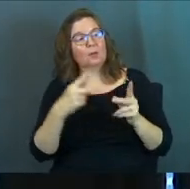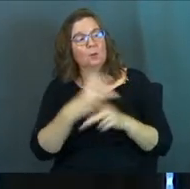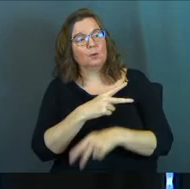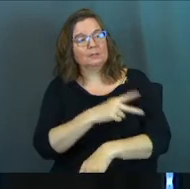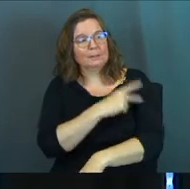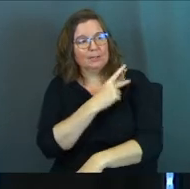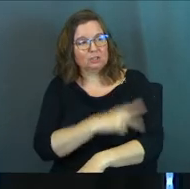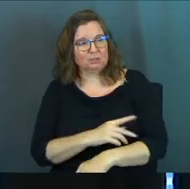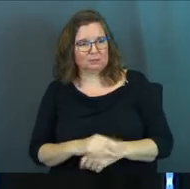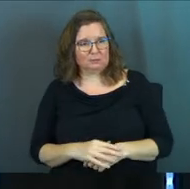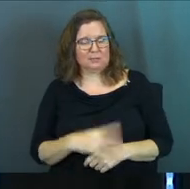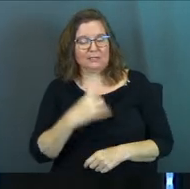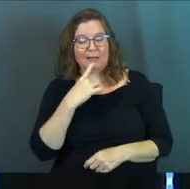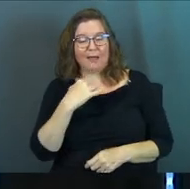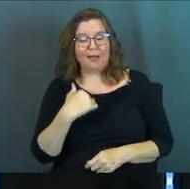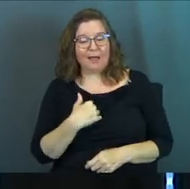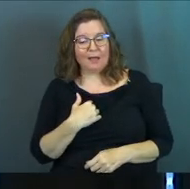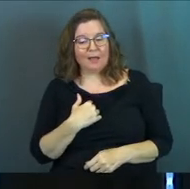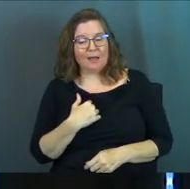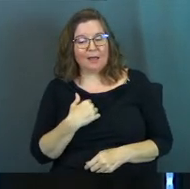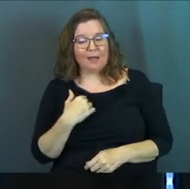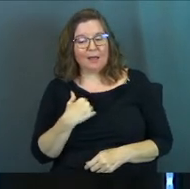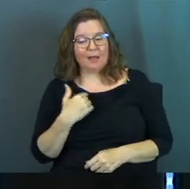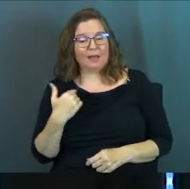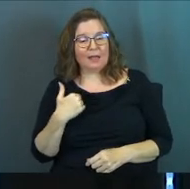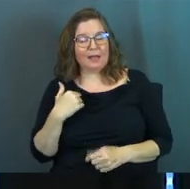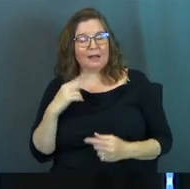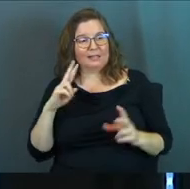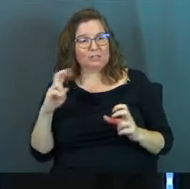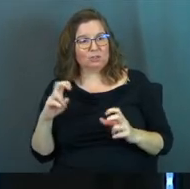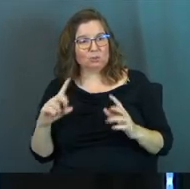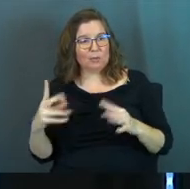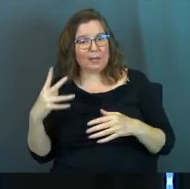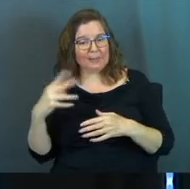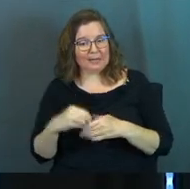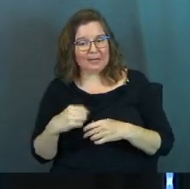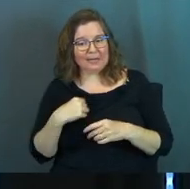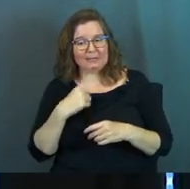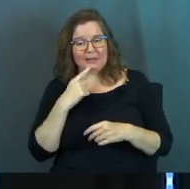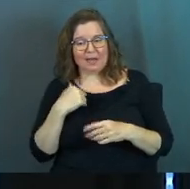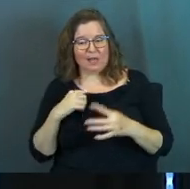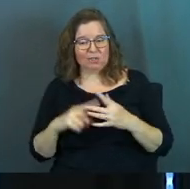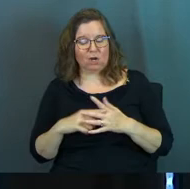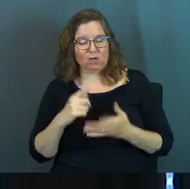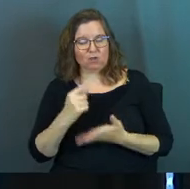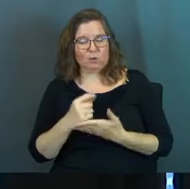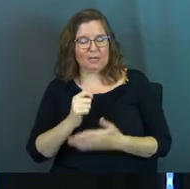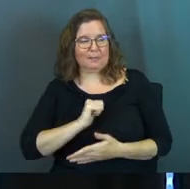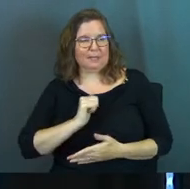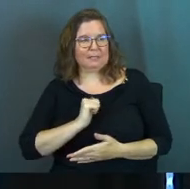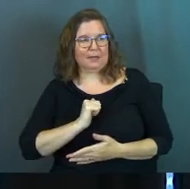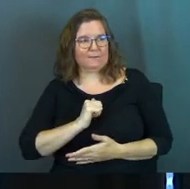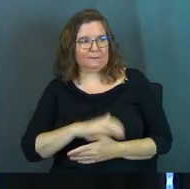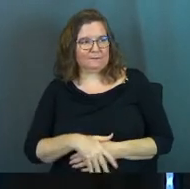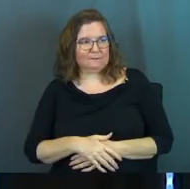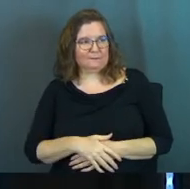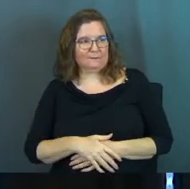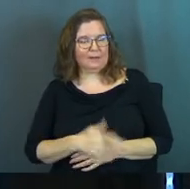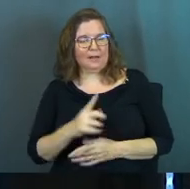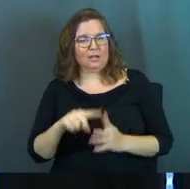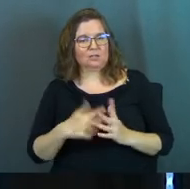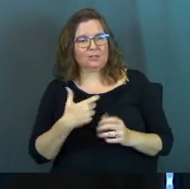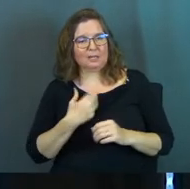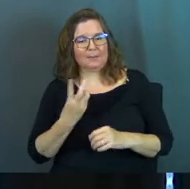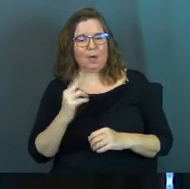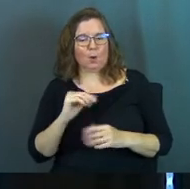are the worst patients. He said, I see, I had this issue come in and he said, I started treating myself. I